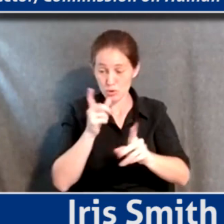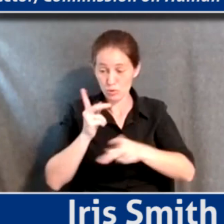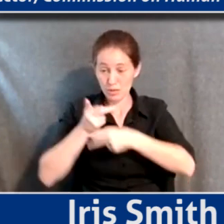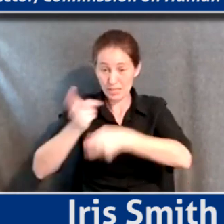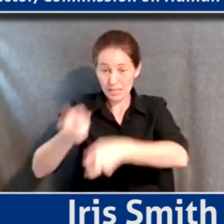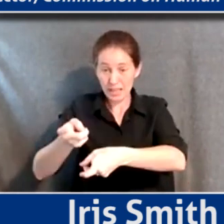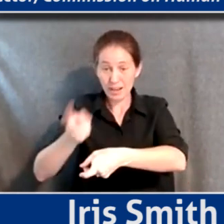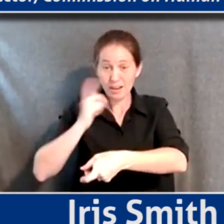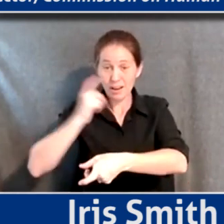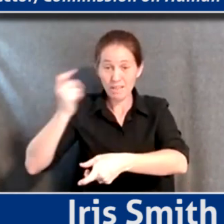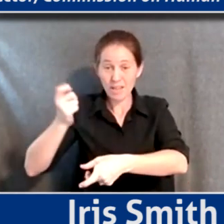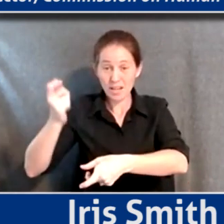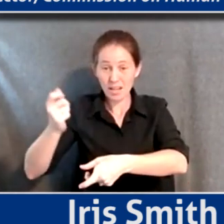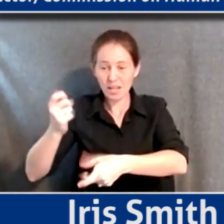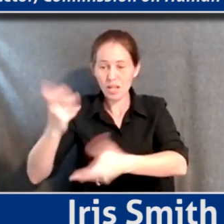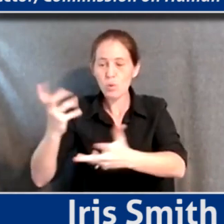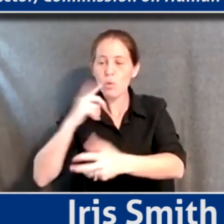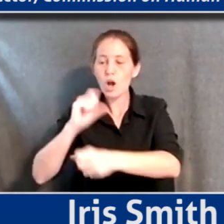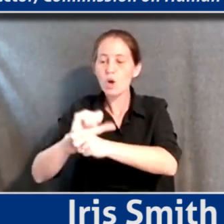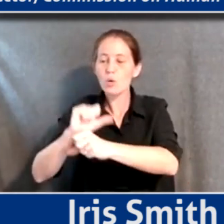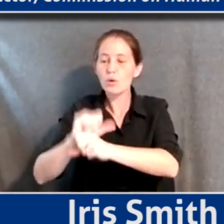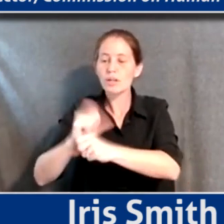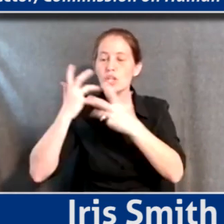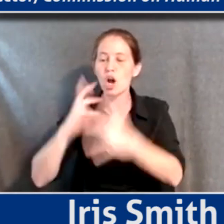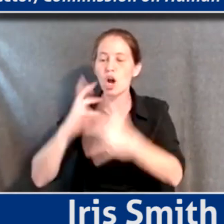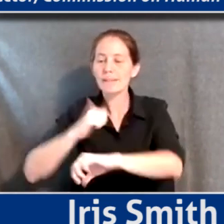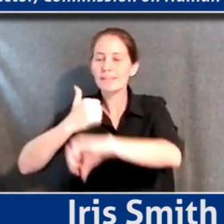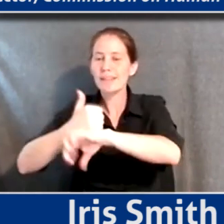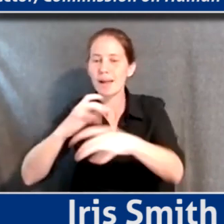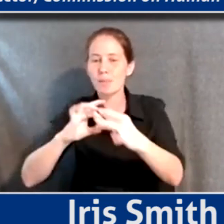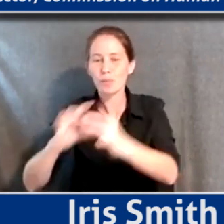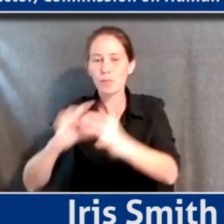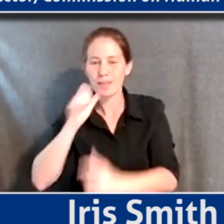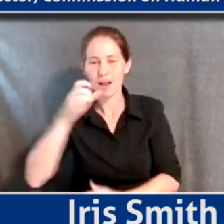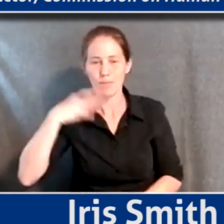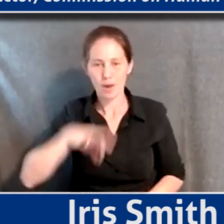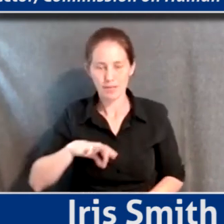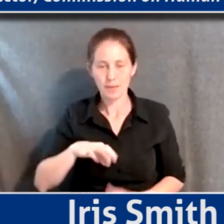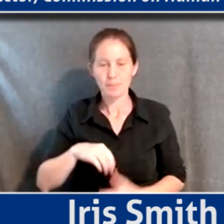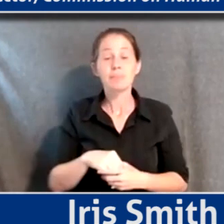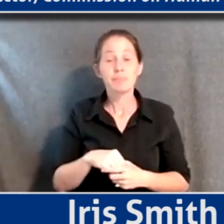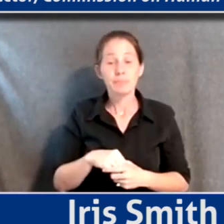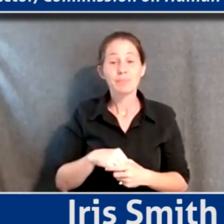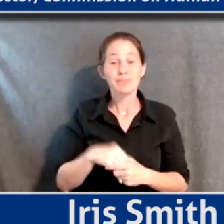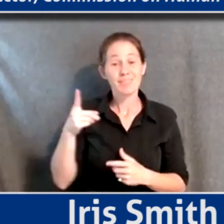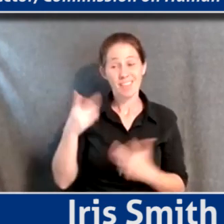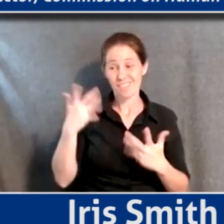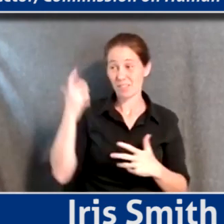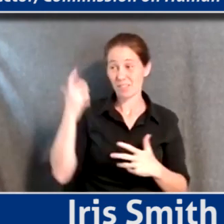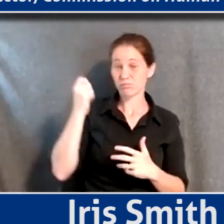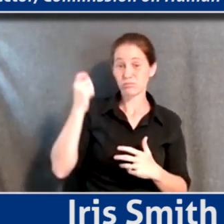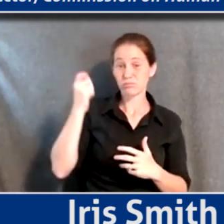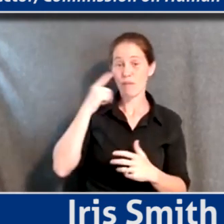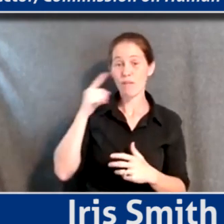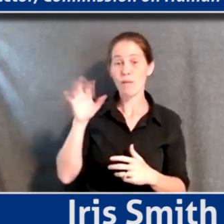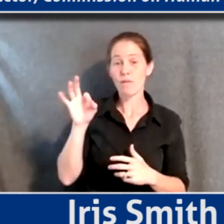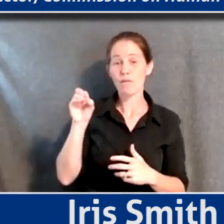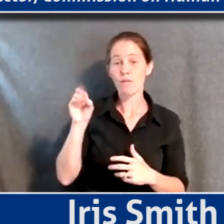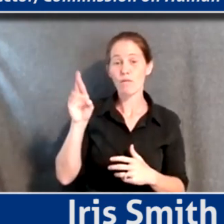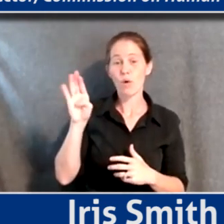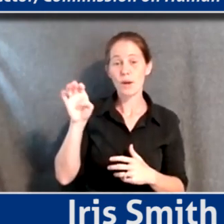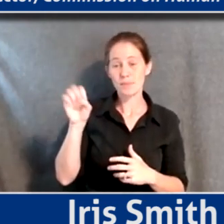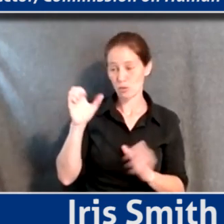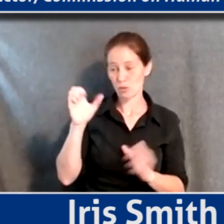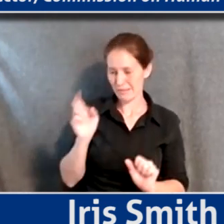him of what work is already being done with the nonprofit sector, you know, that received money from the Forbes Fund. And so